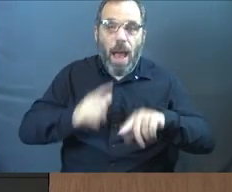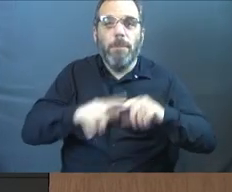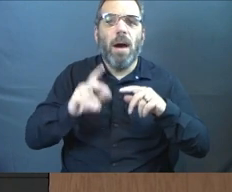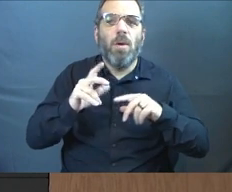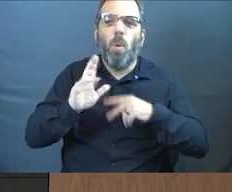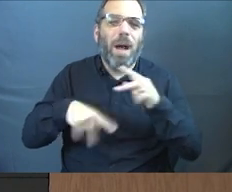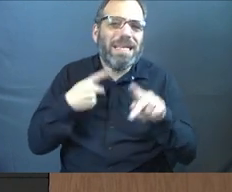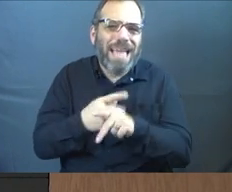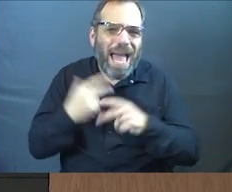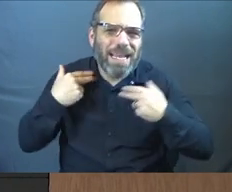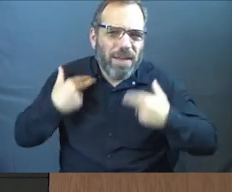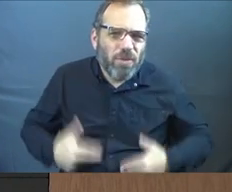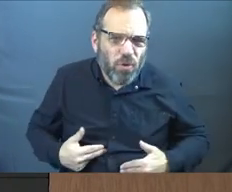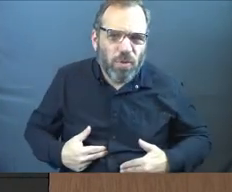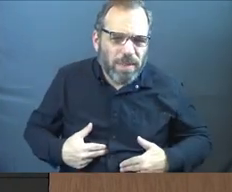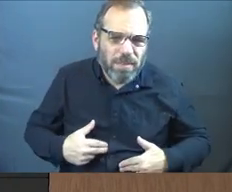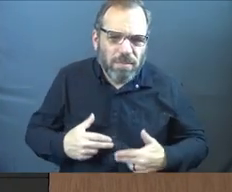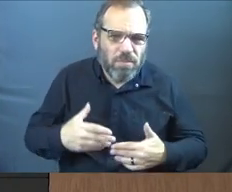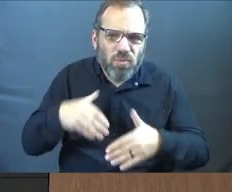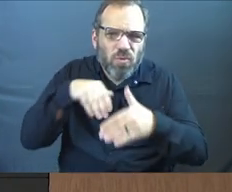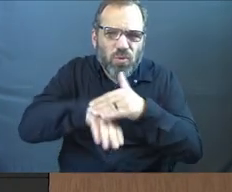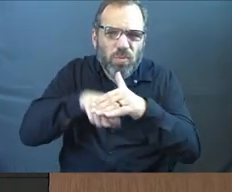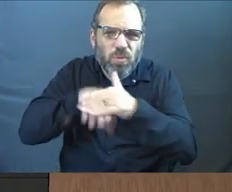what type of human being ought we to breed?